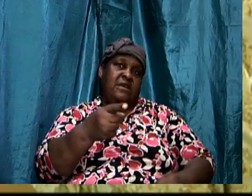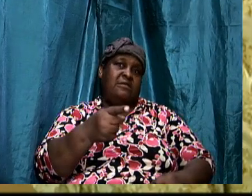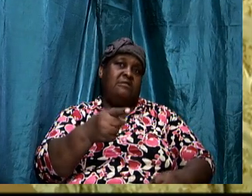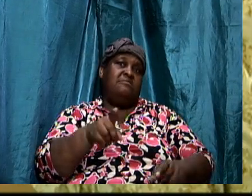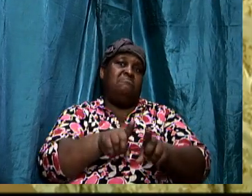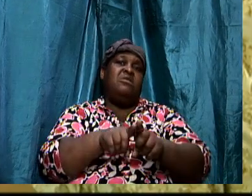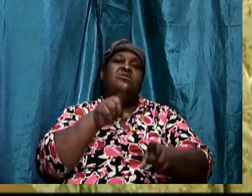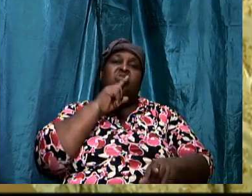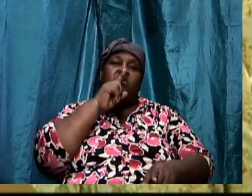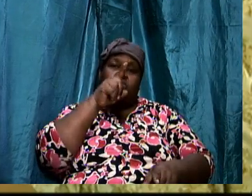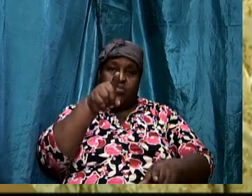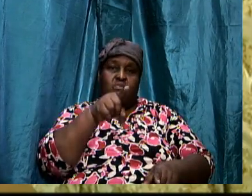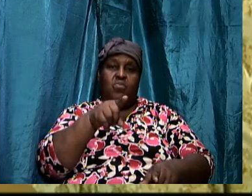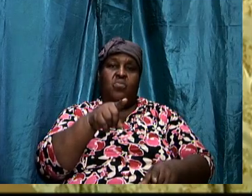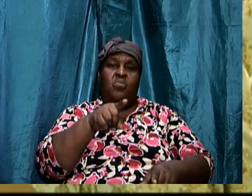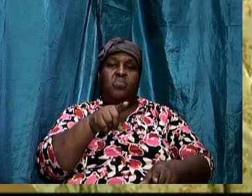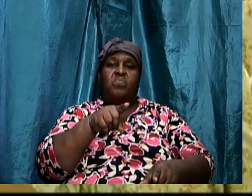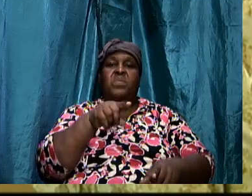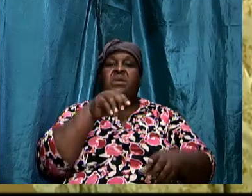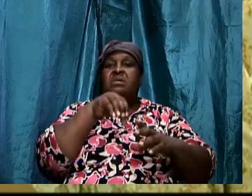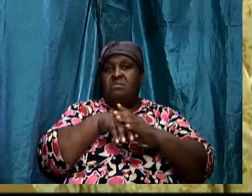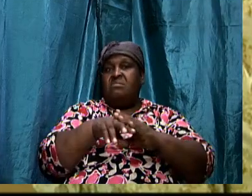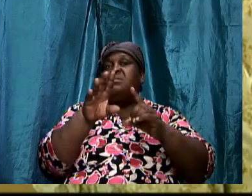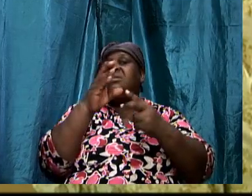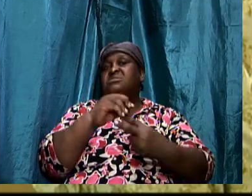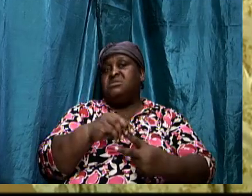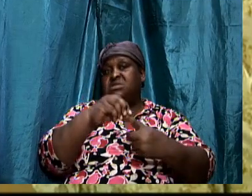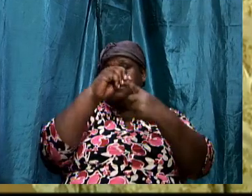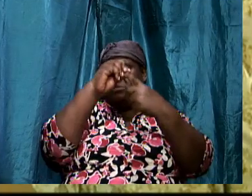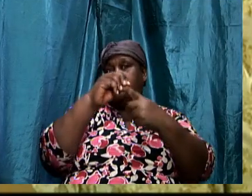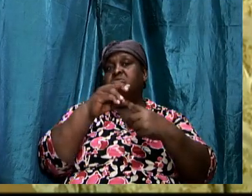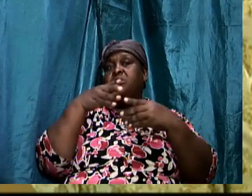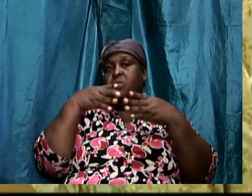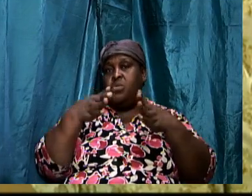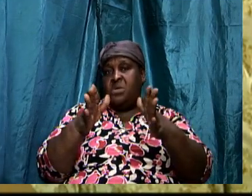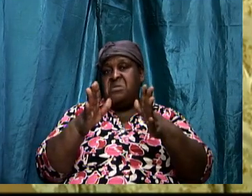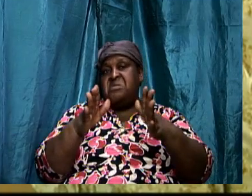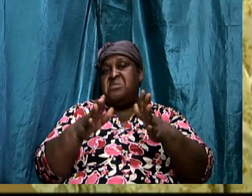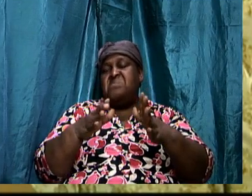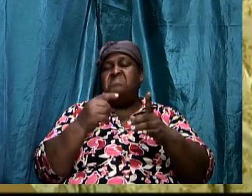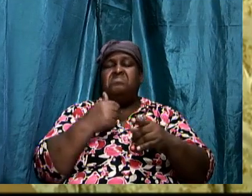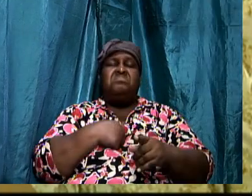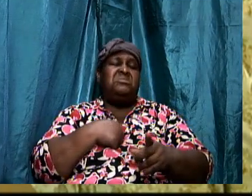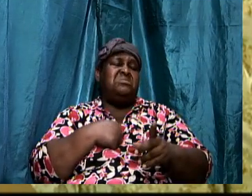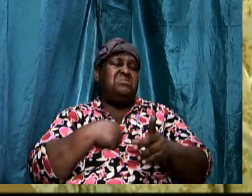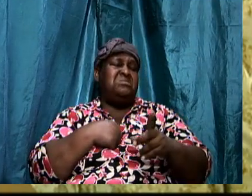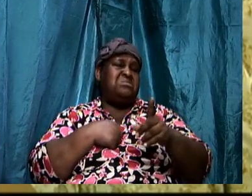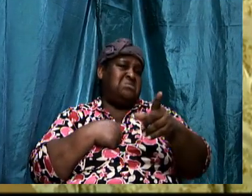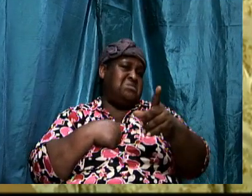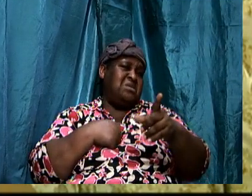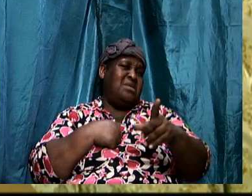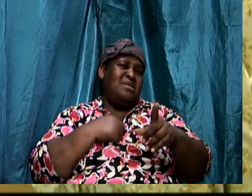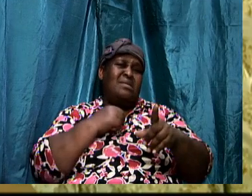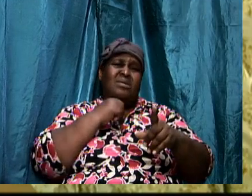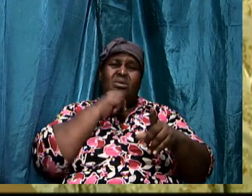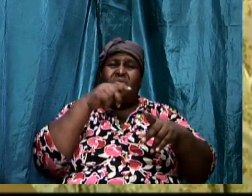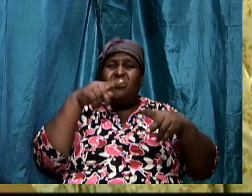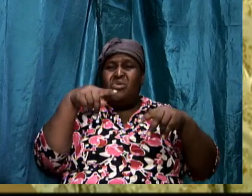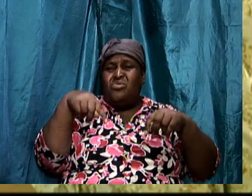emphatic way. And I am not trying to dialogue and discourse